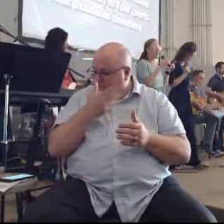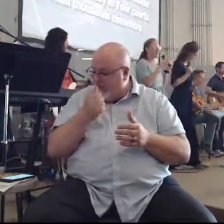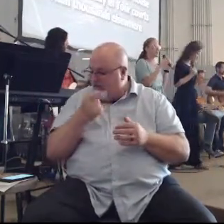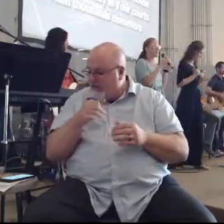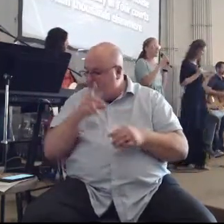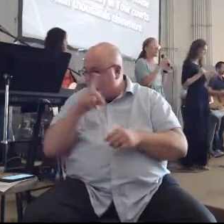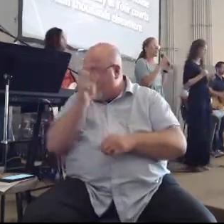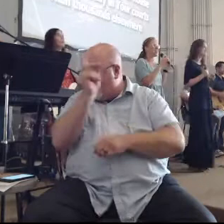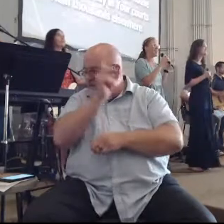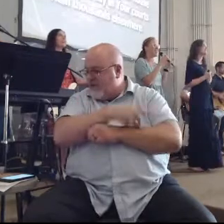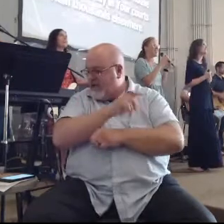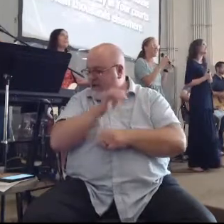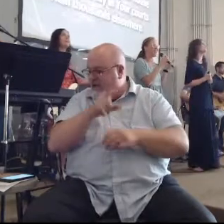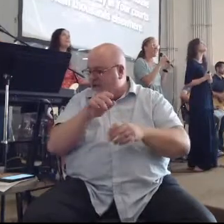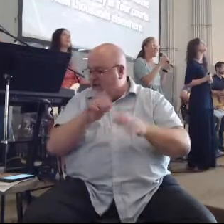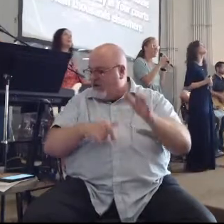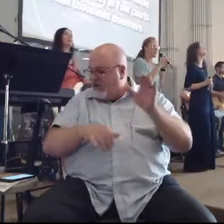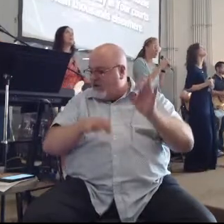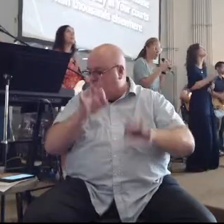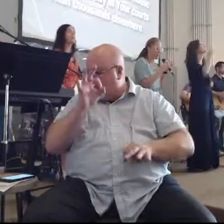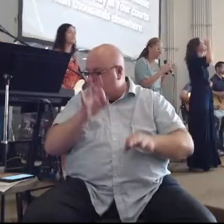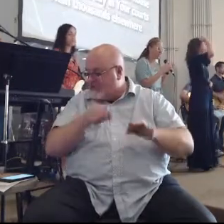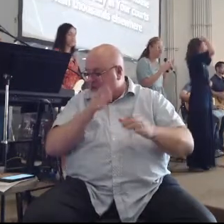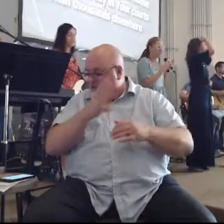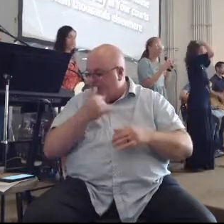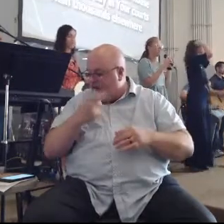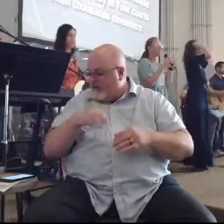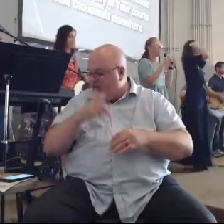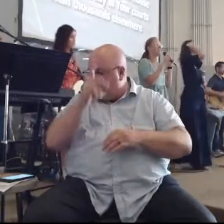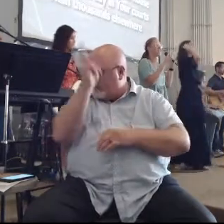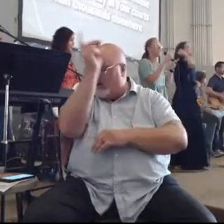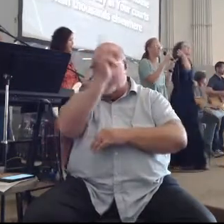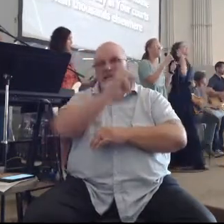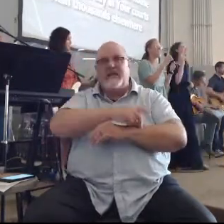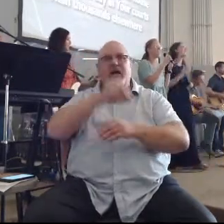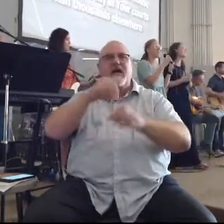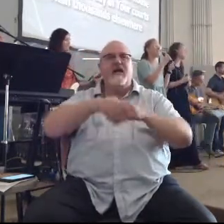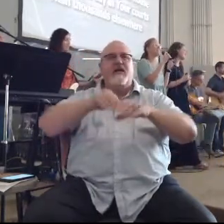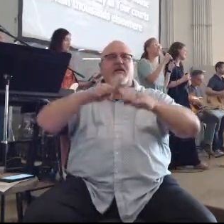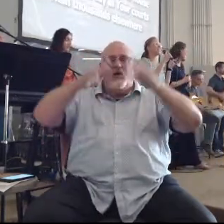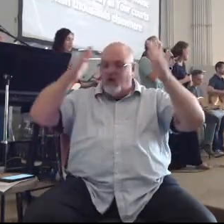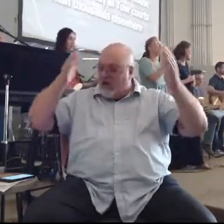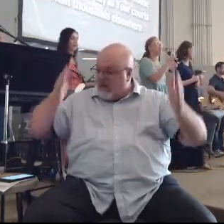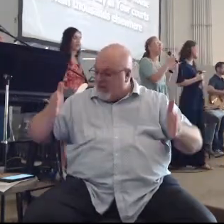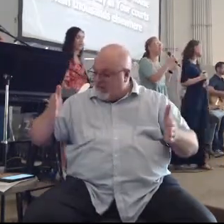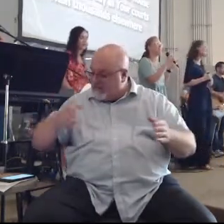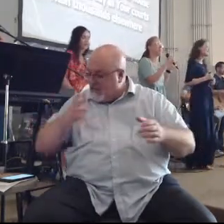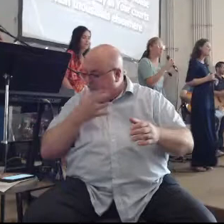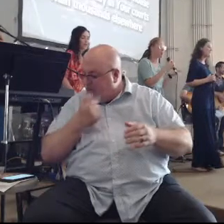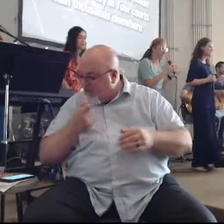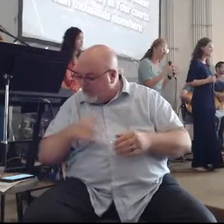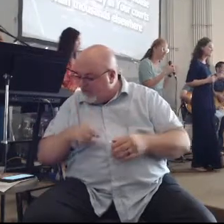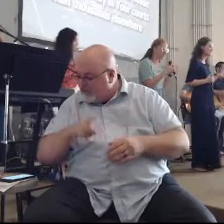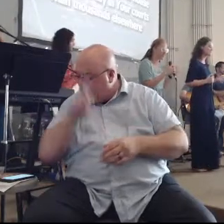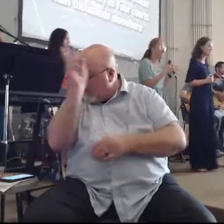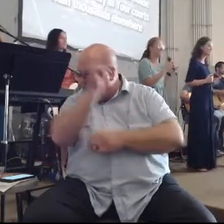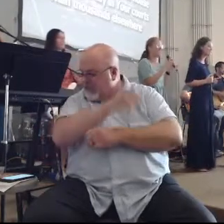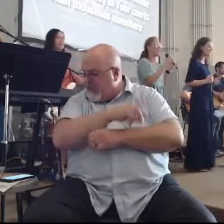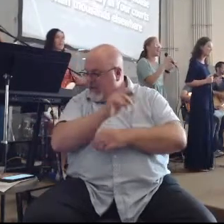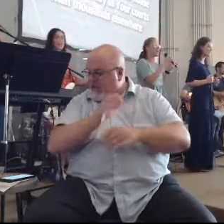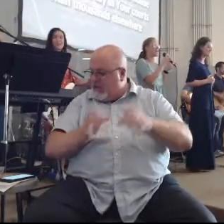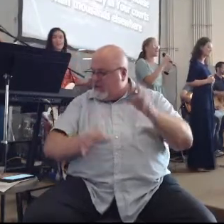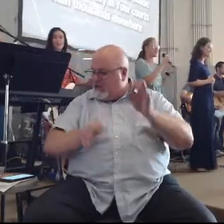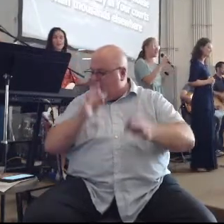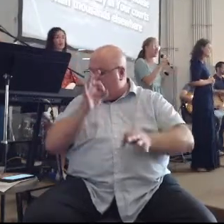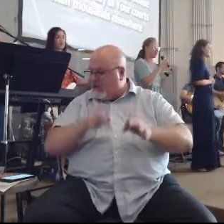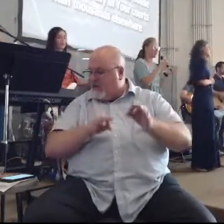Better is one day in your courts Better is one day in your house Better is one